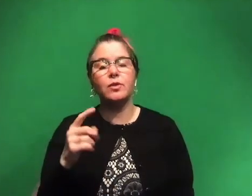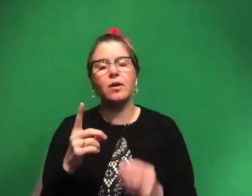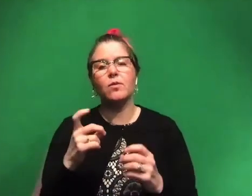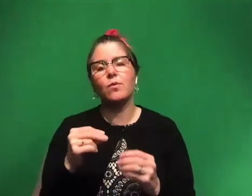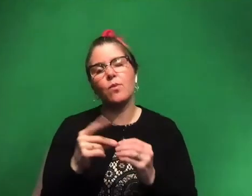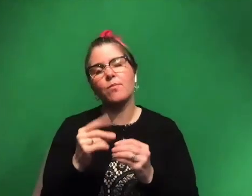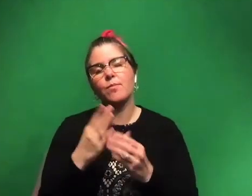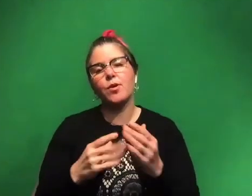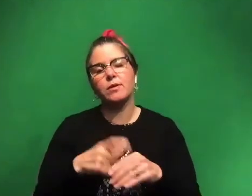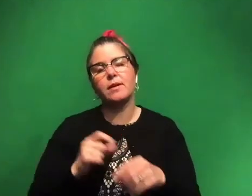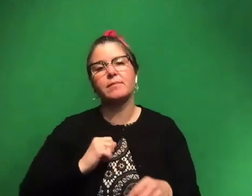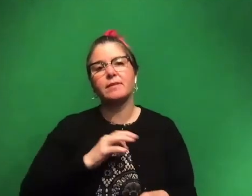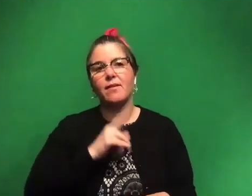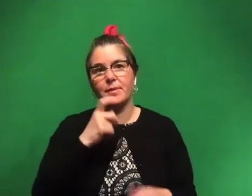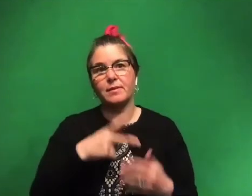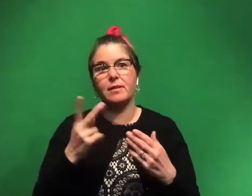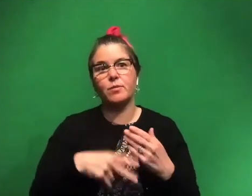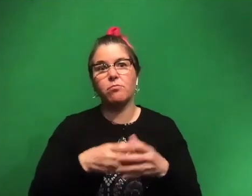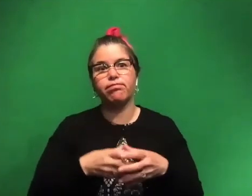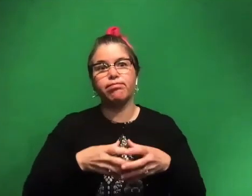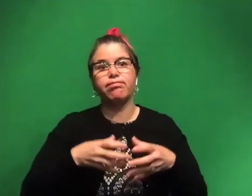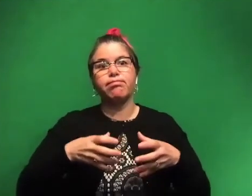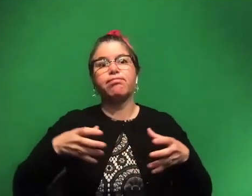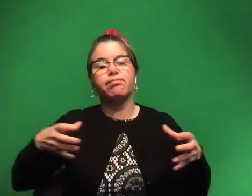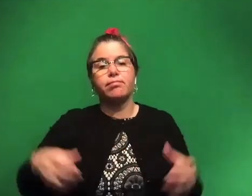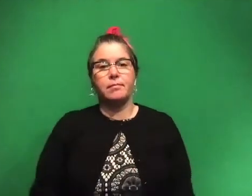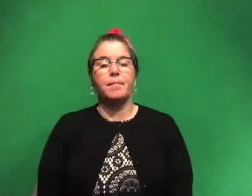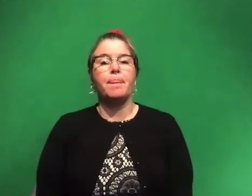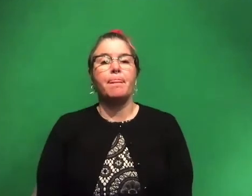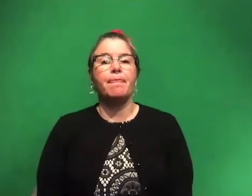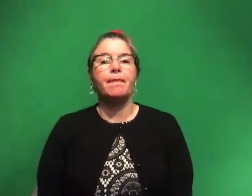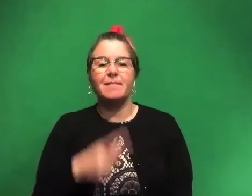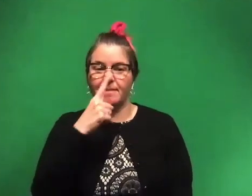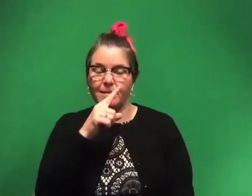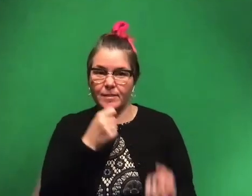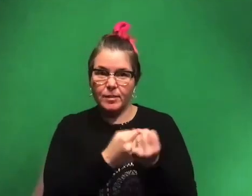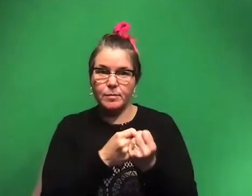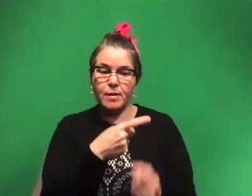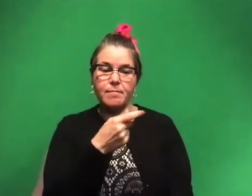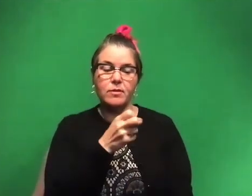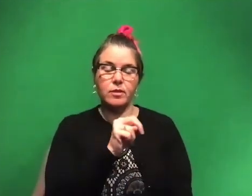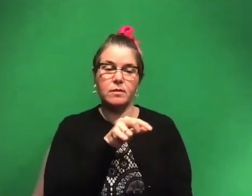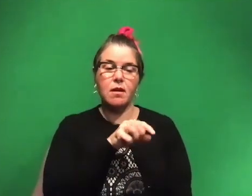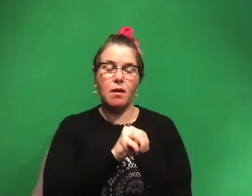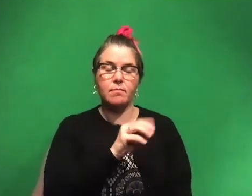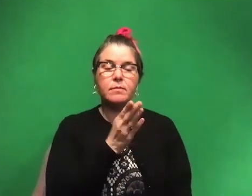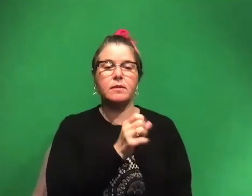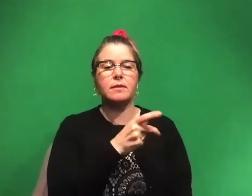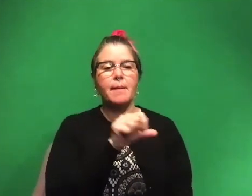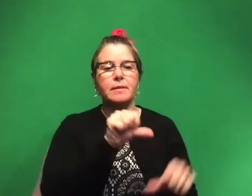staff member because this program is getting bigger by the minute. Um, so if you can support us at patreon.com slash